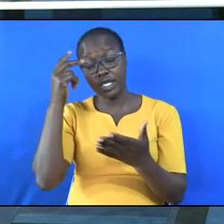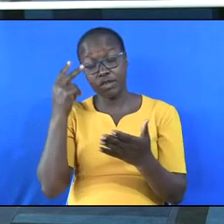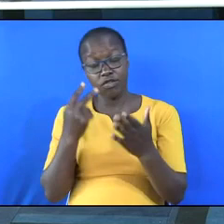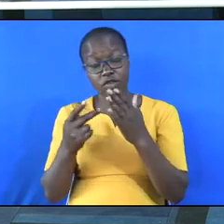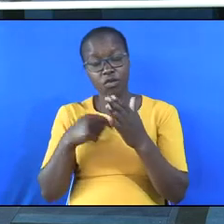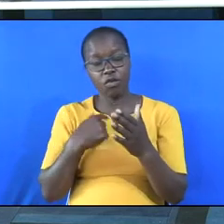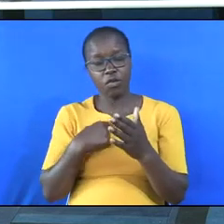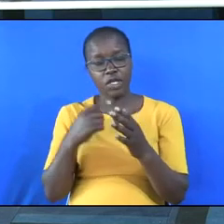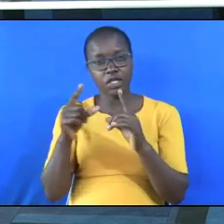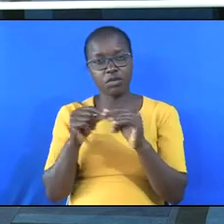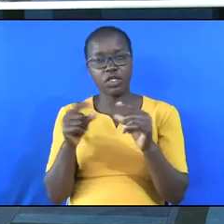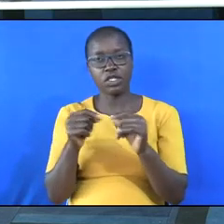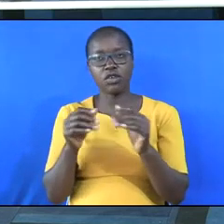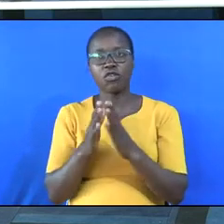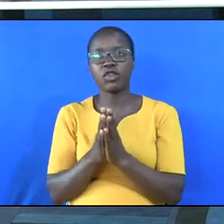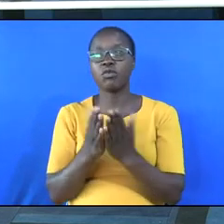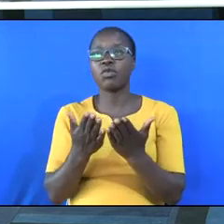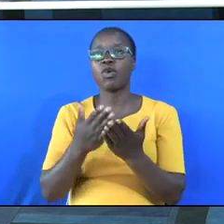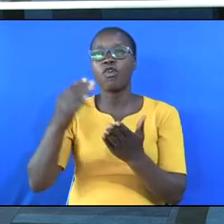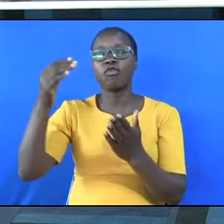message from the book of Revelation.